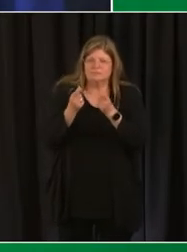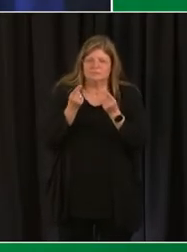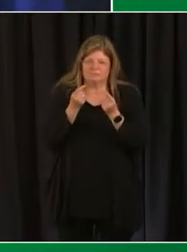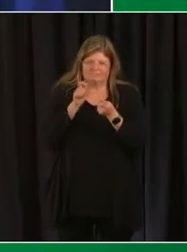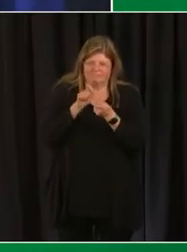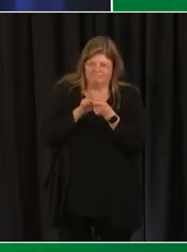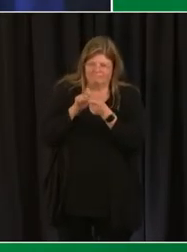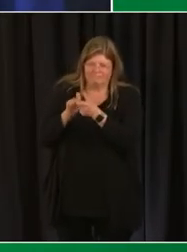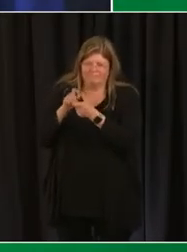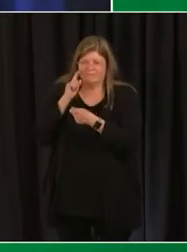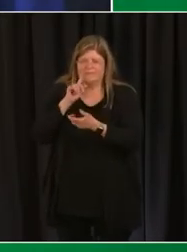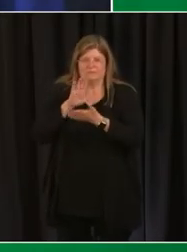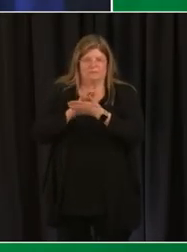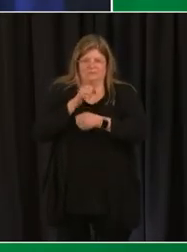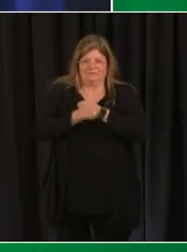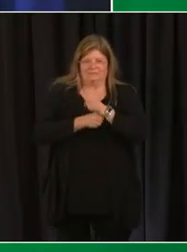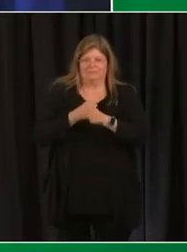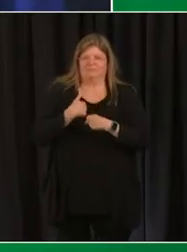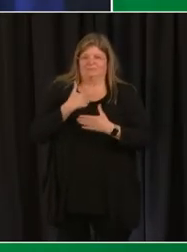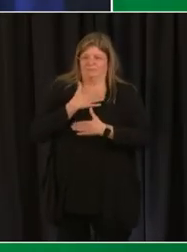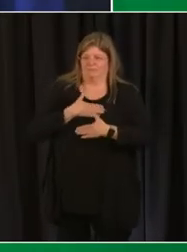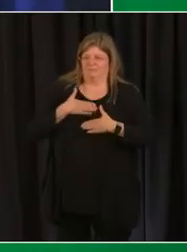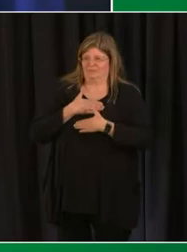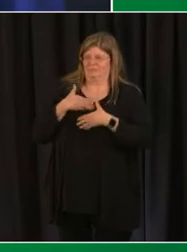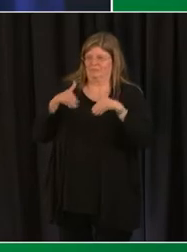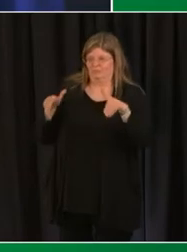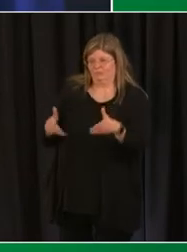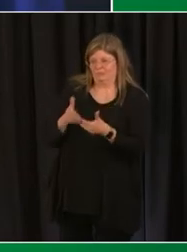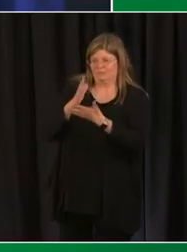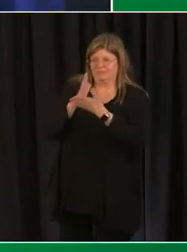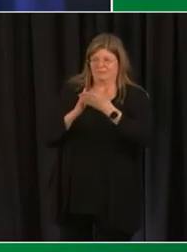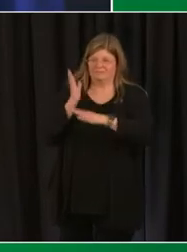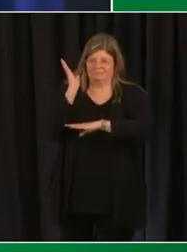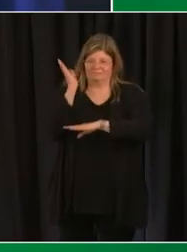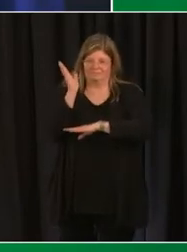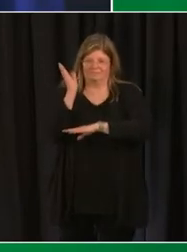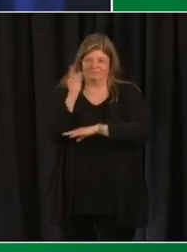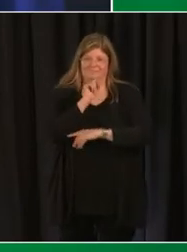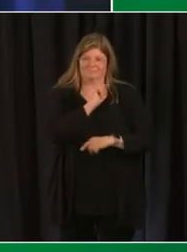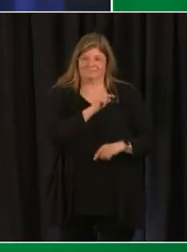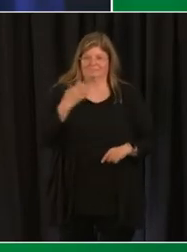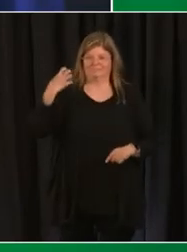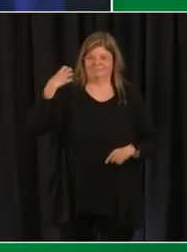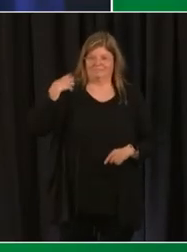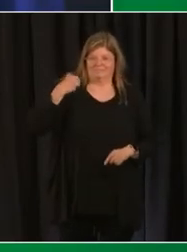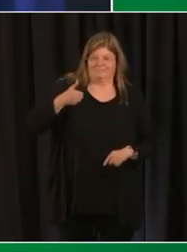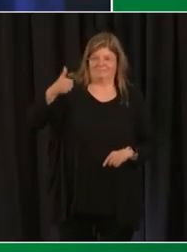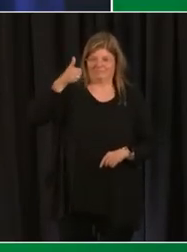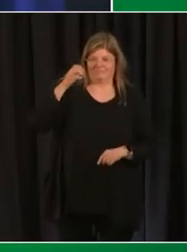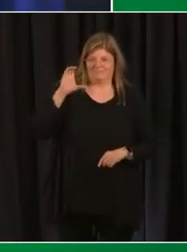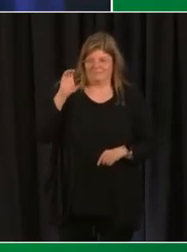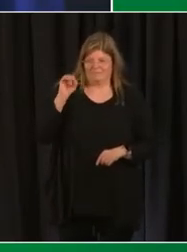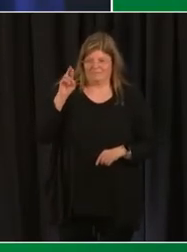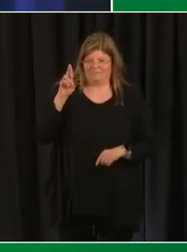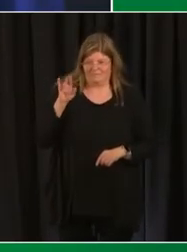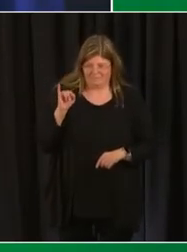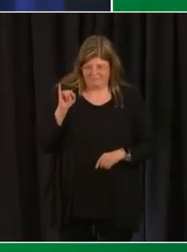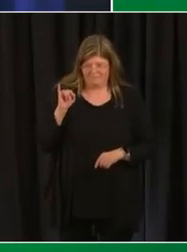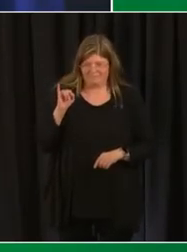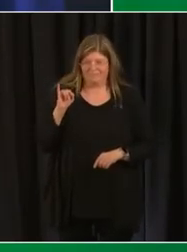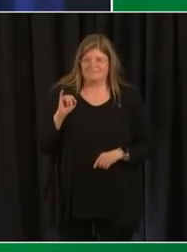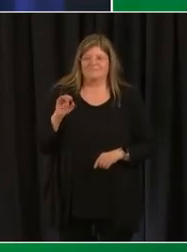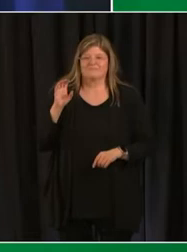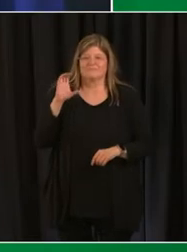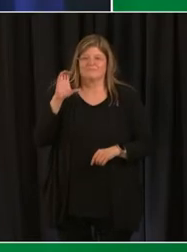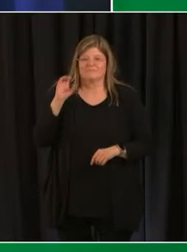my pleasure to introduce to you tonight some presenters that you have opportunity to hear from and that is our Chief Corey Colgan. We also have Deputy